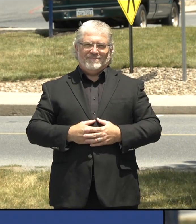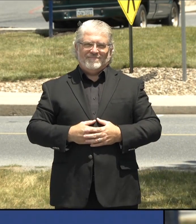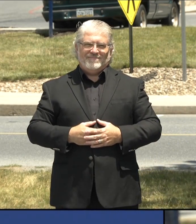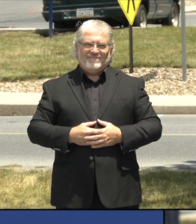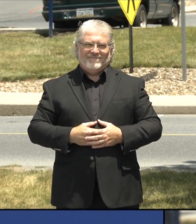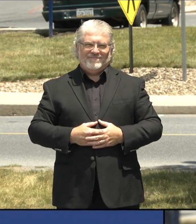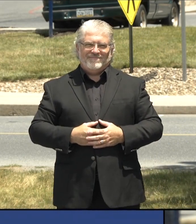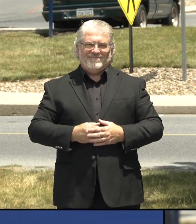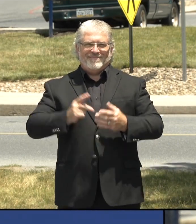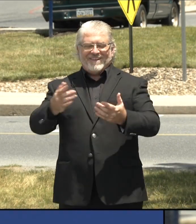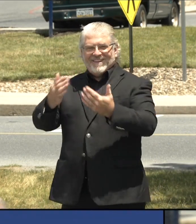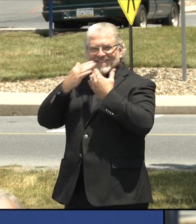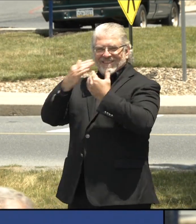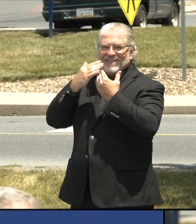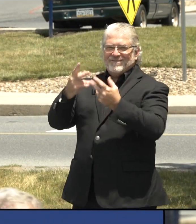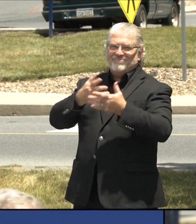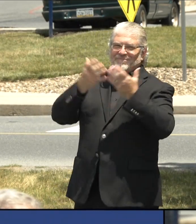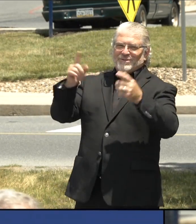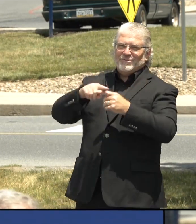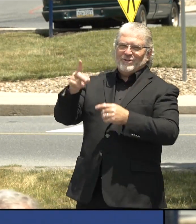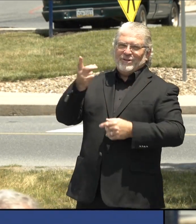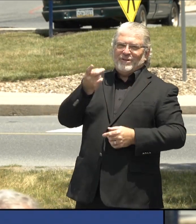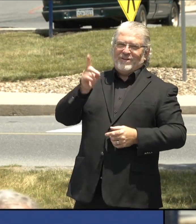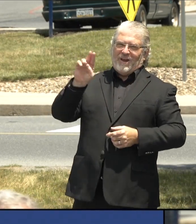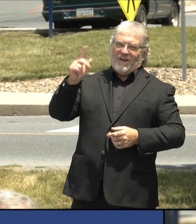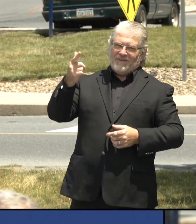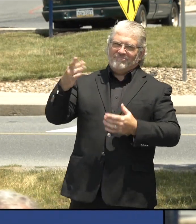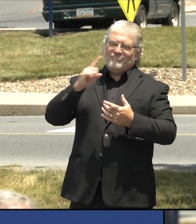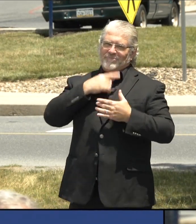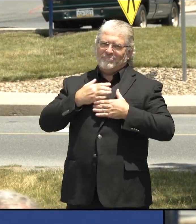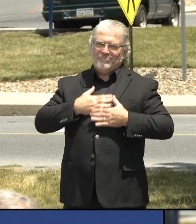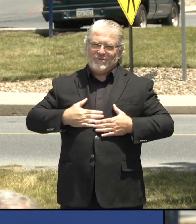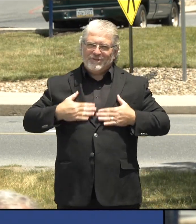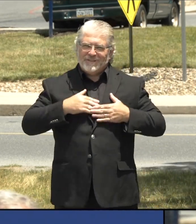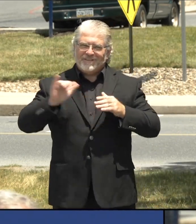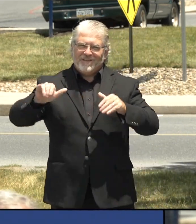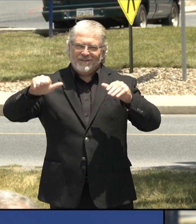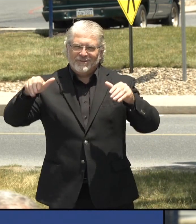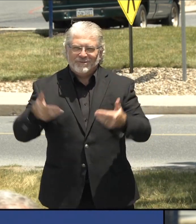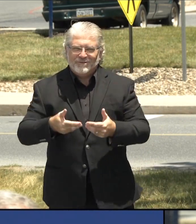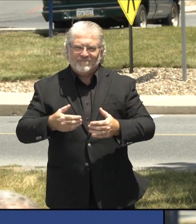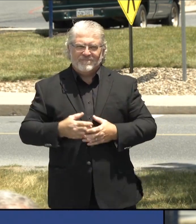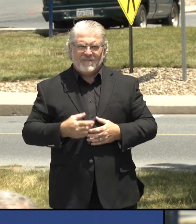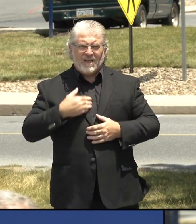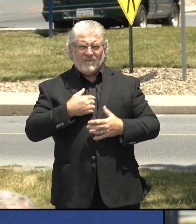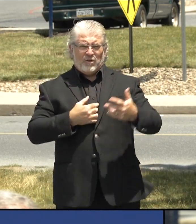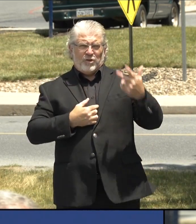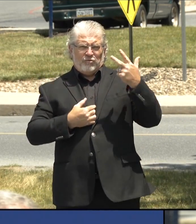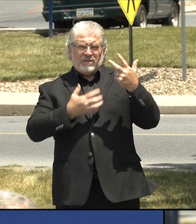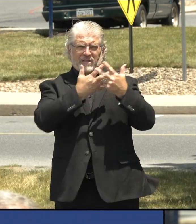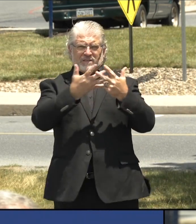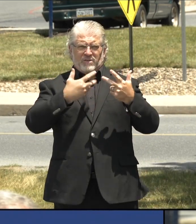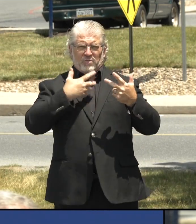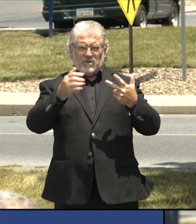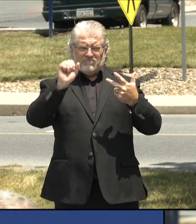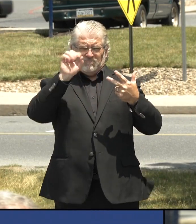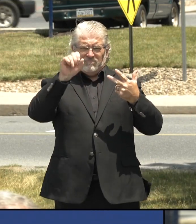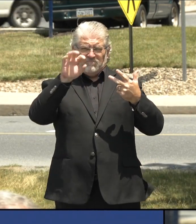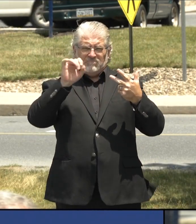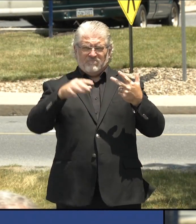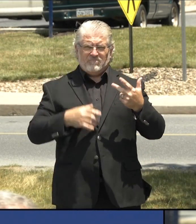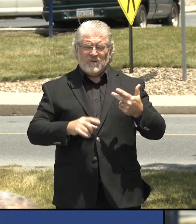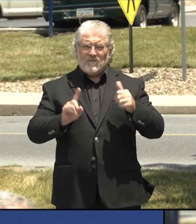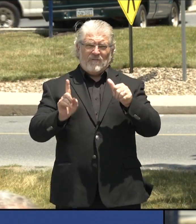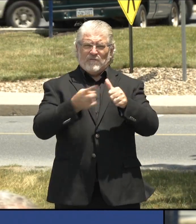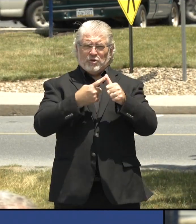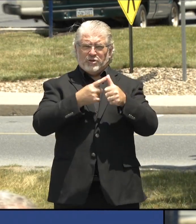So thank you very much, Doug. I appreciate that introduction, and I have three things that I want to do today. The first thing is